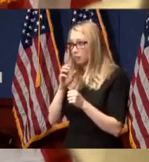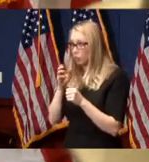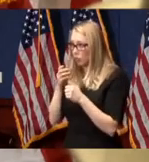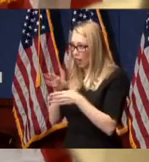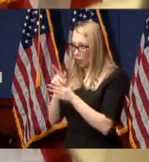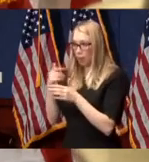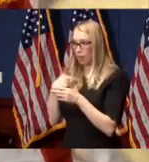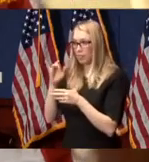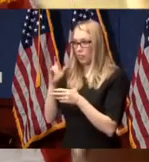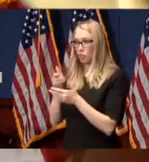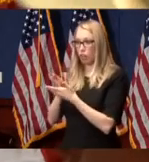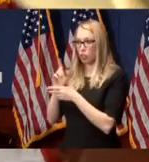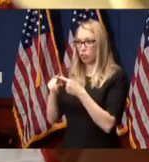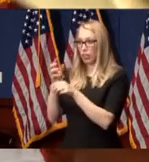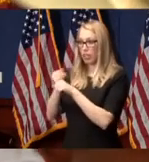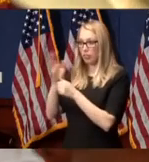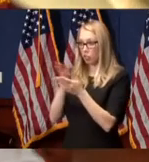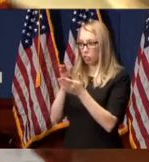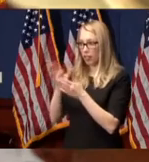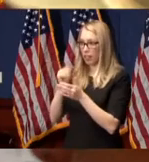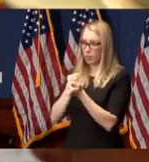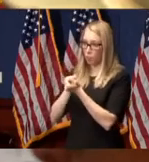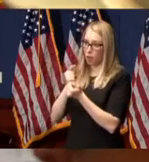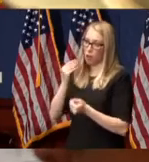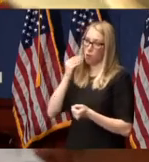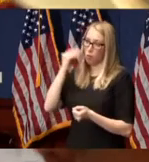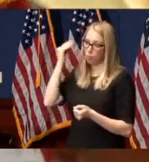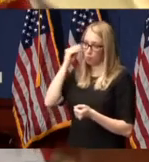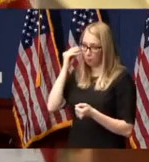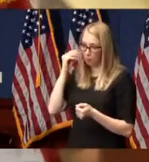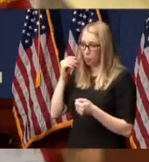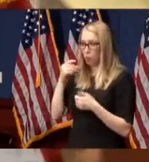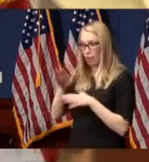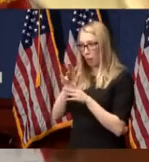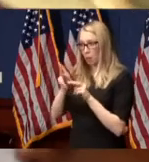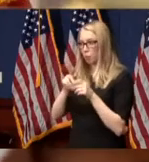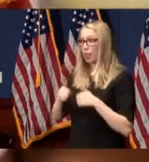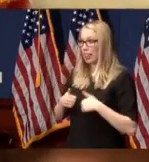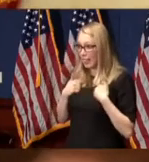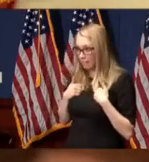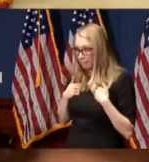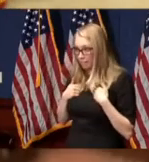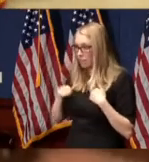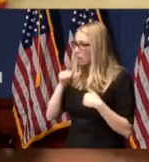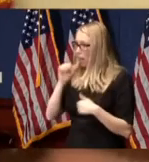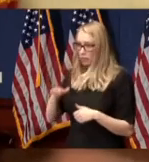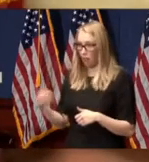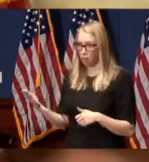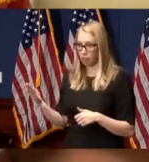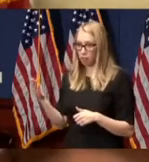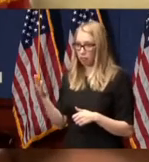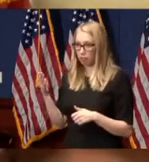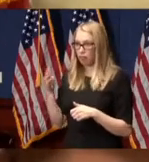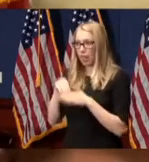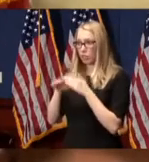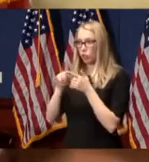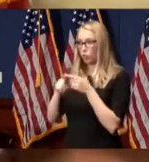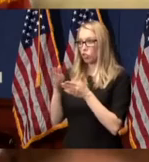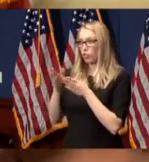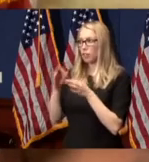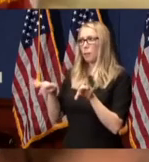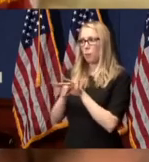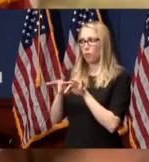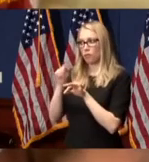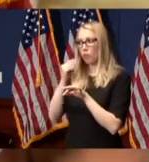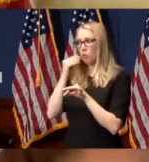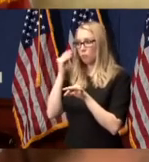to receive their tenant services and other supports at home, assisting people to live, not die. Access to services and support at